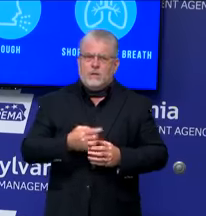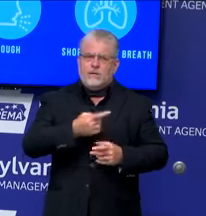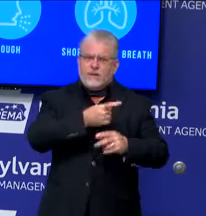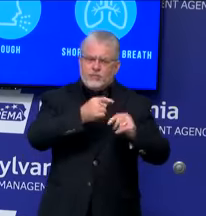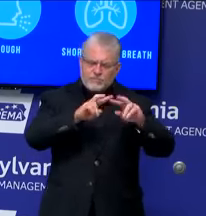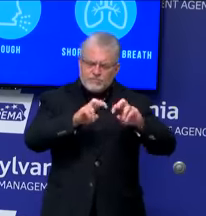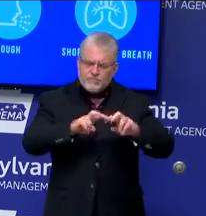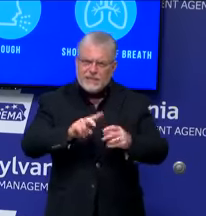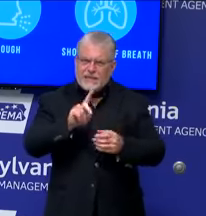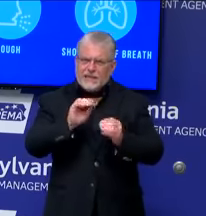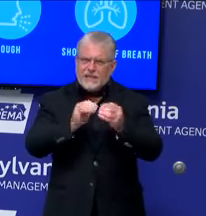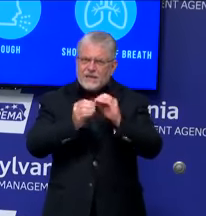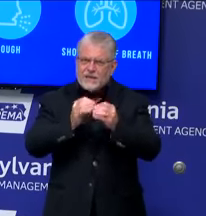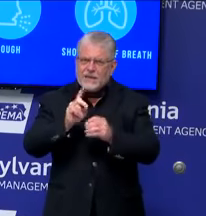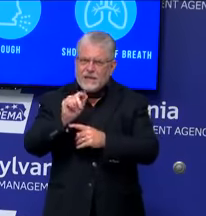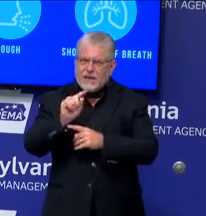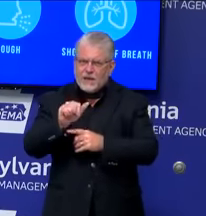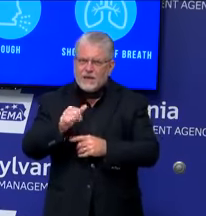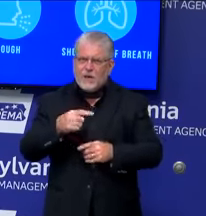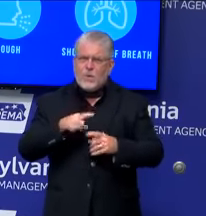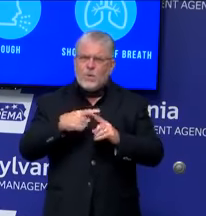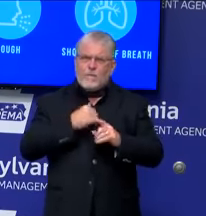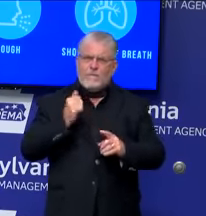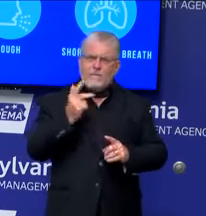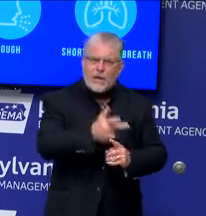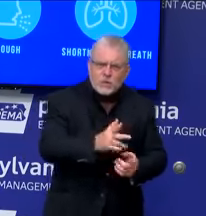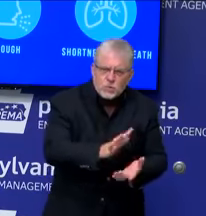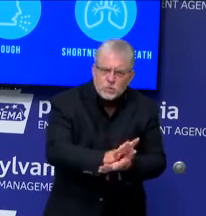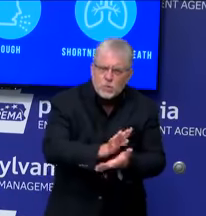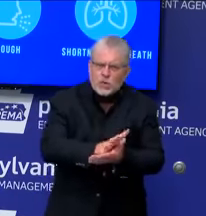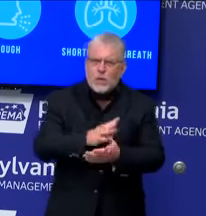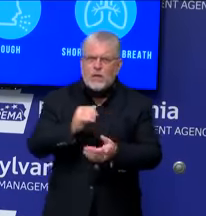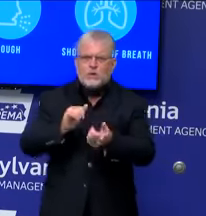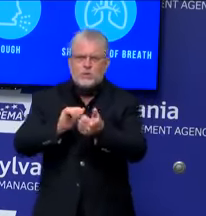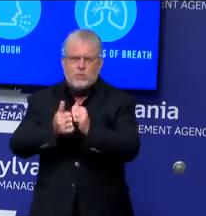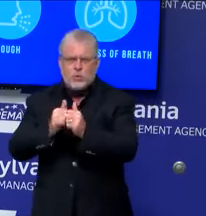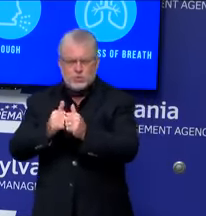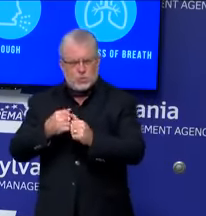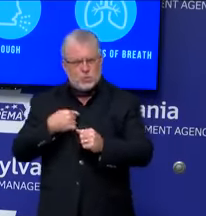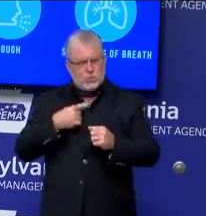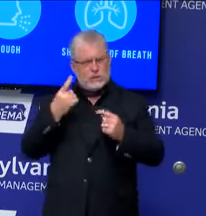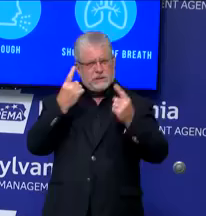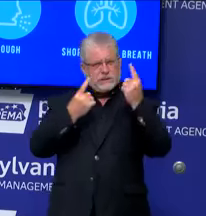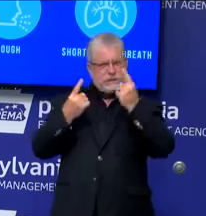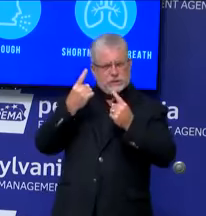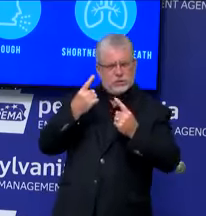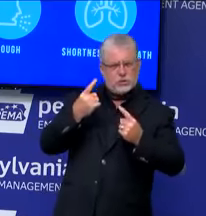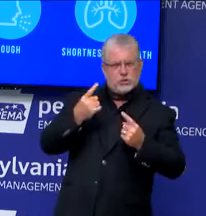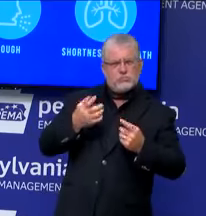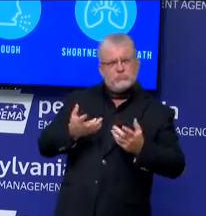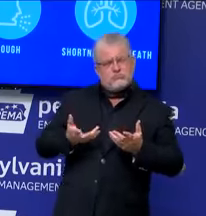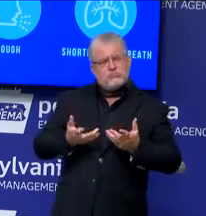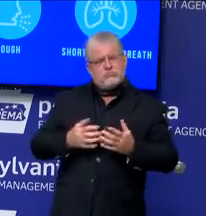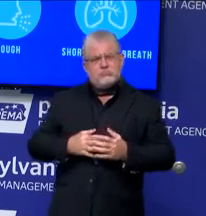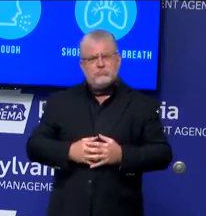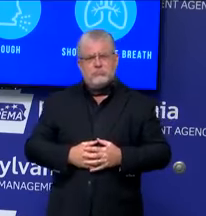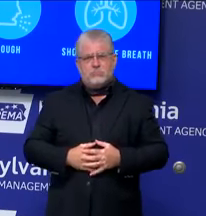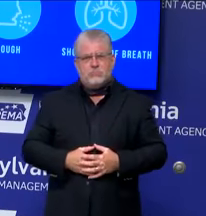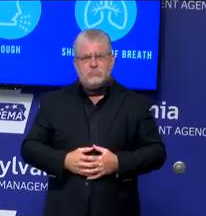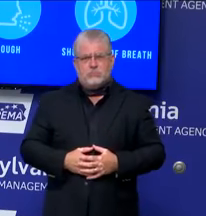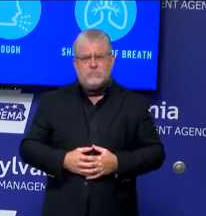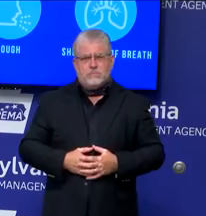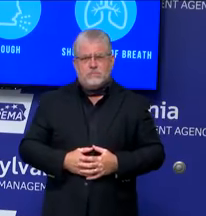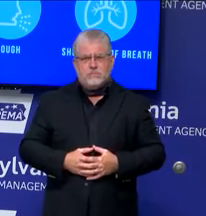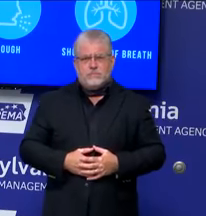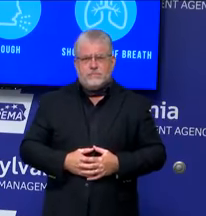return to school but also in terms of sports. So all of that is being considered. You know, we want to make sure that we